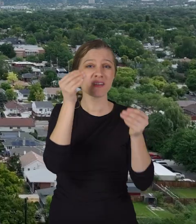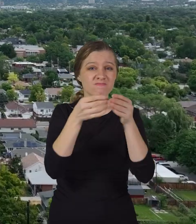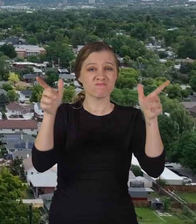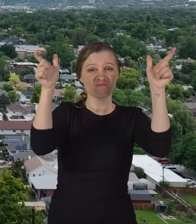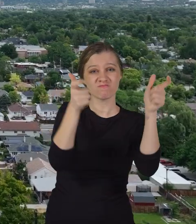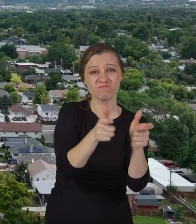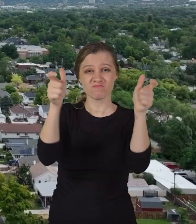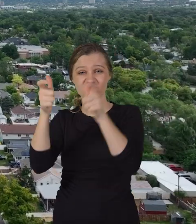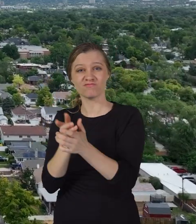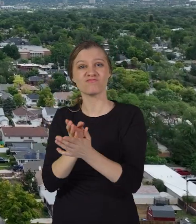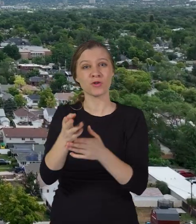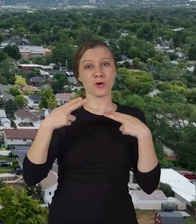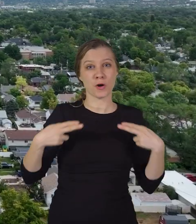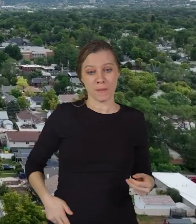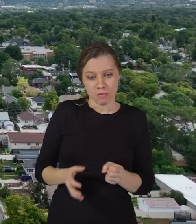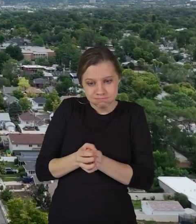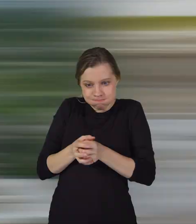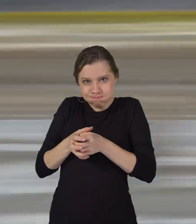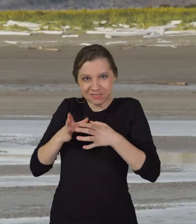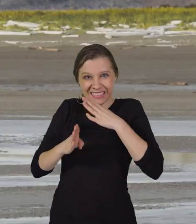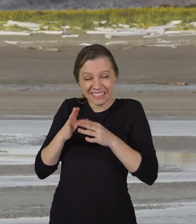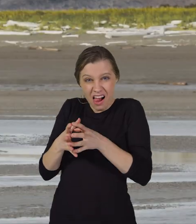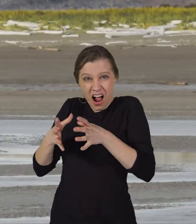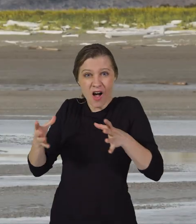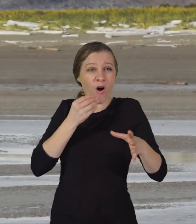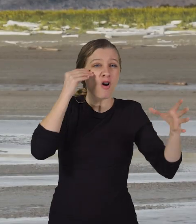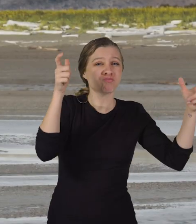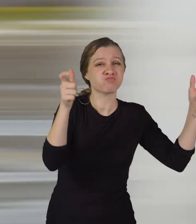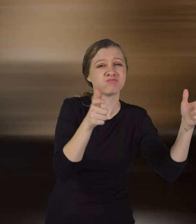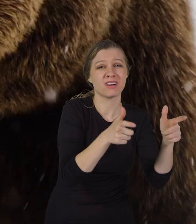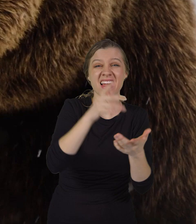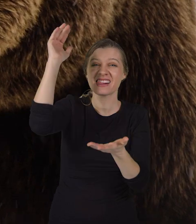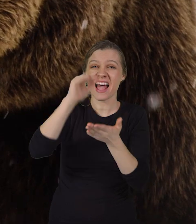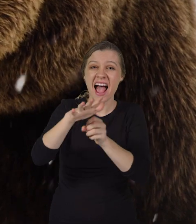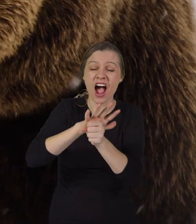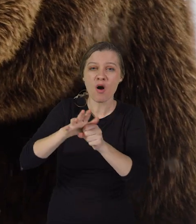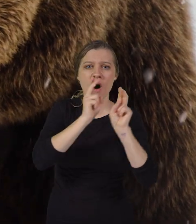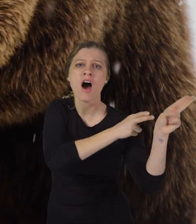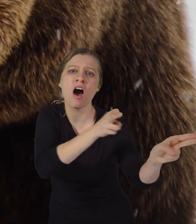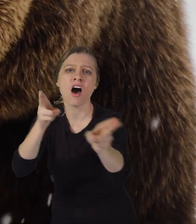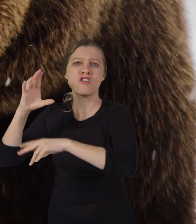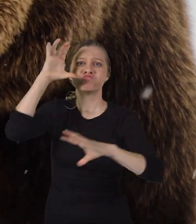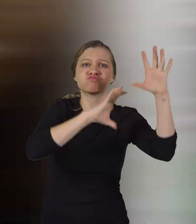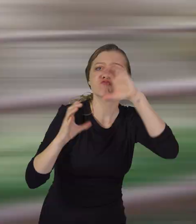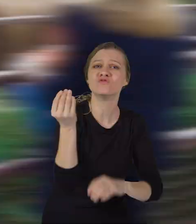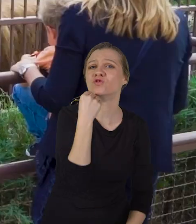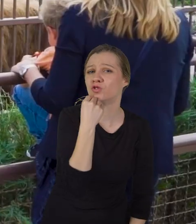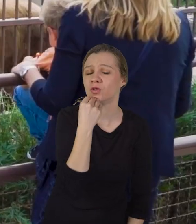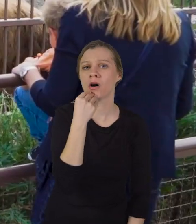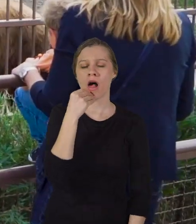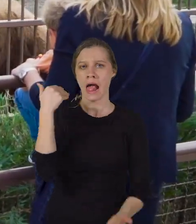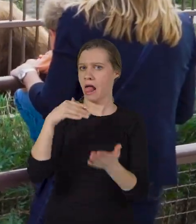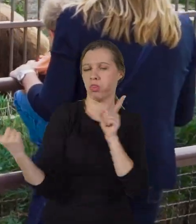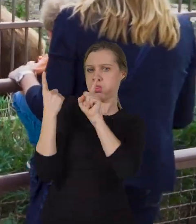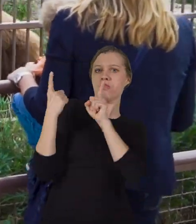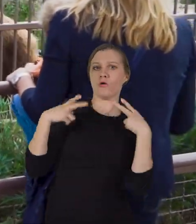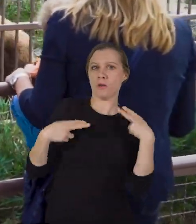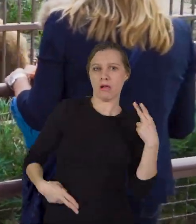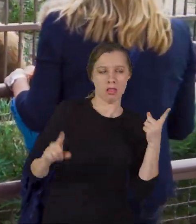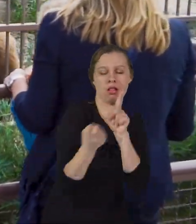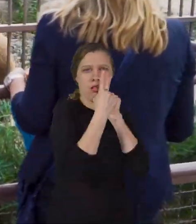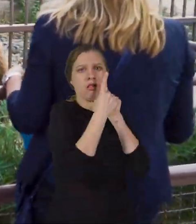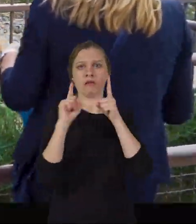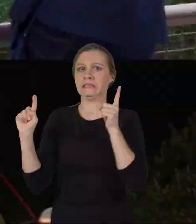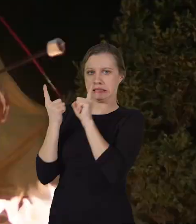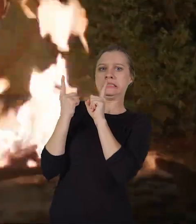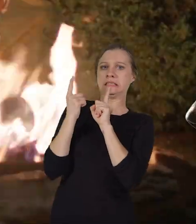from growing human populations. Losing their land means they have less area to hunt and more chance to run into